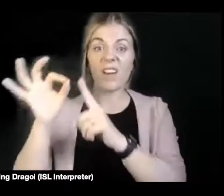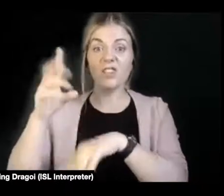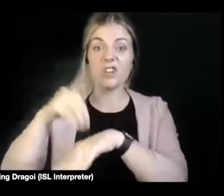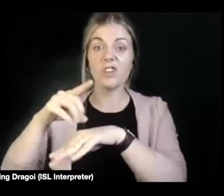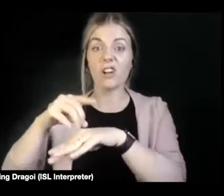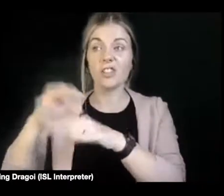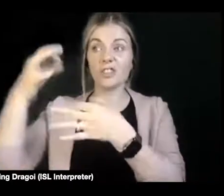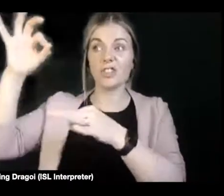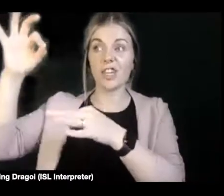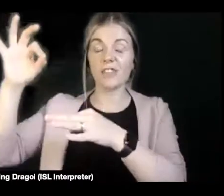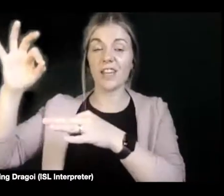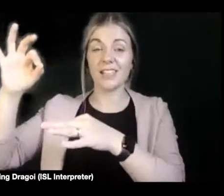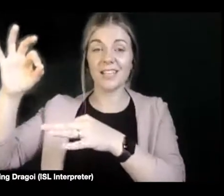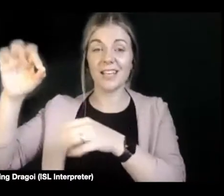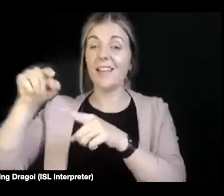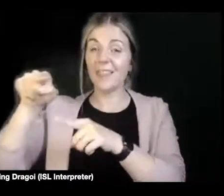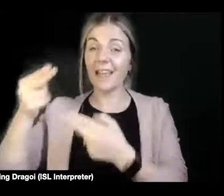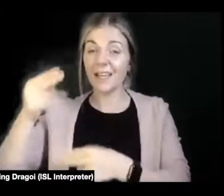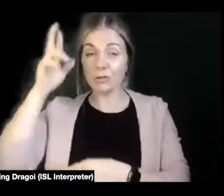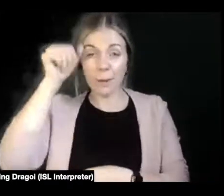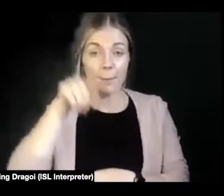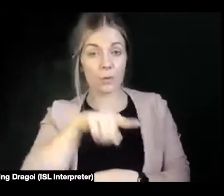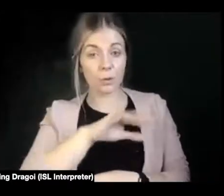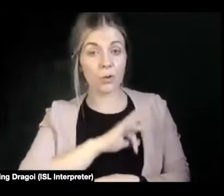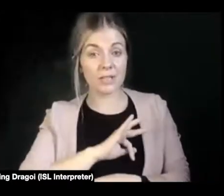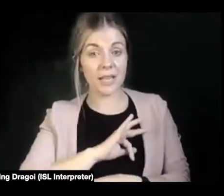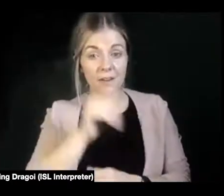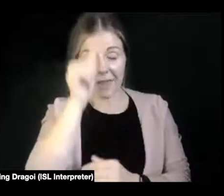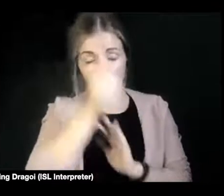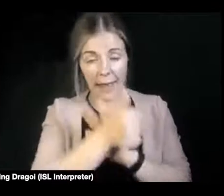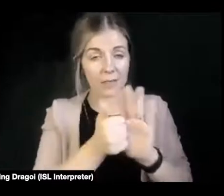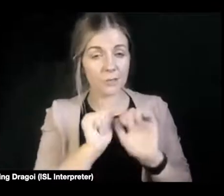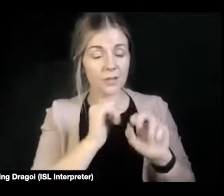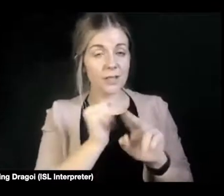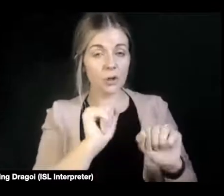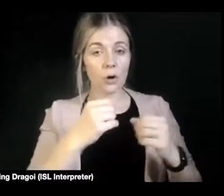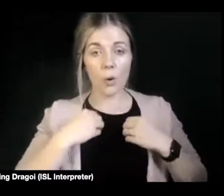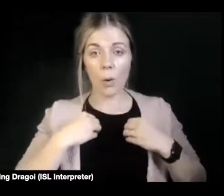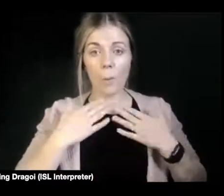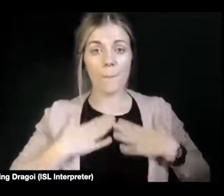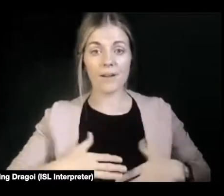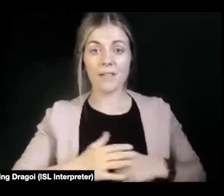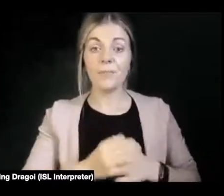are the expert on your own body and your own desires. And the other thing I would say to you is remember,